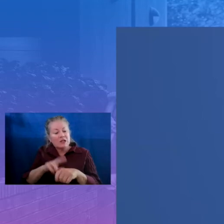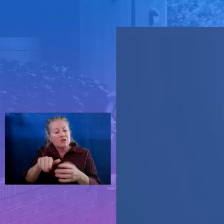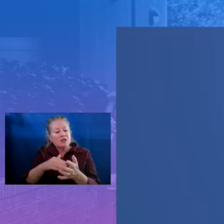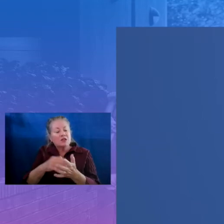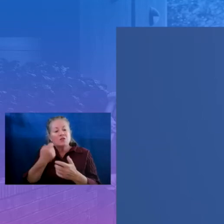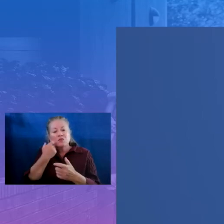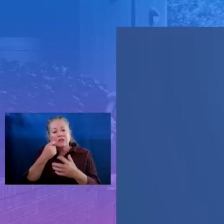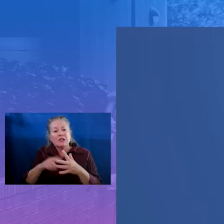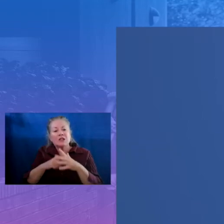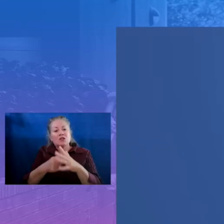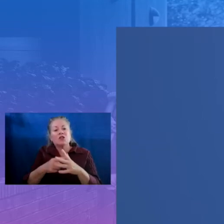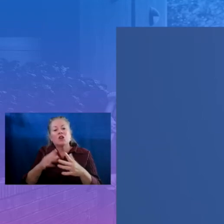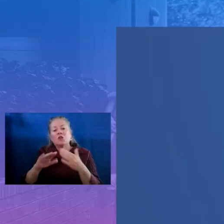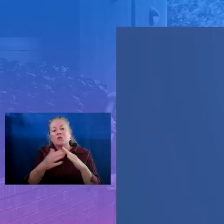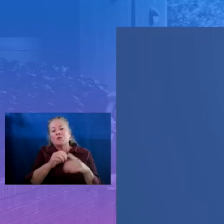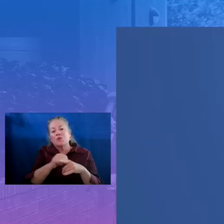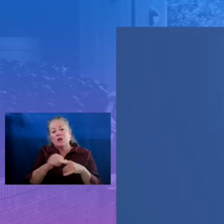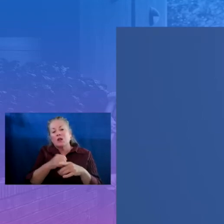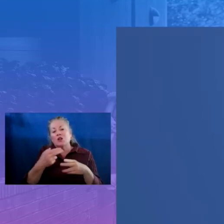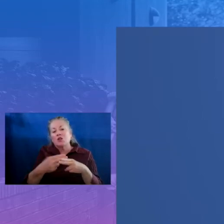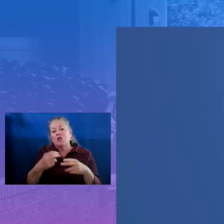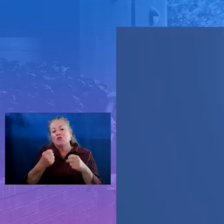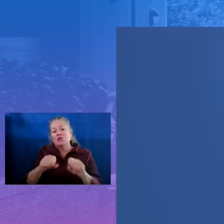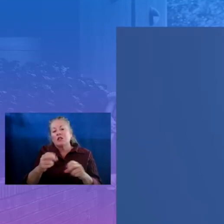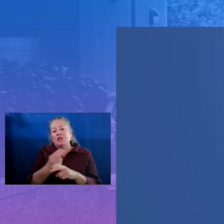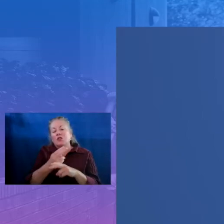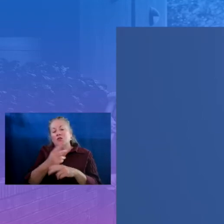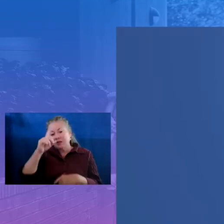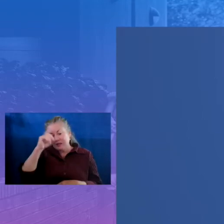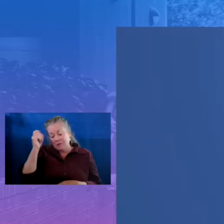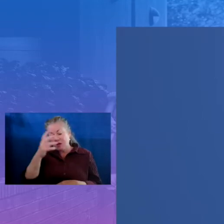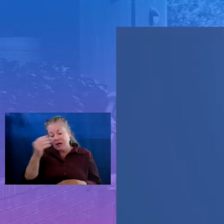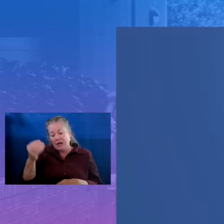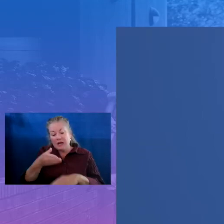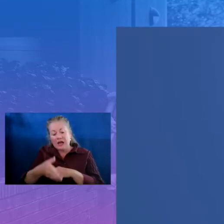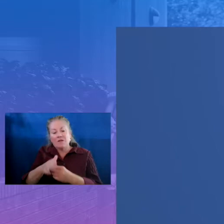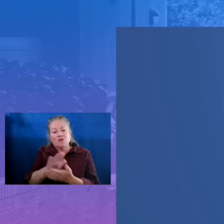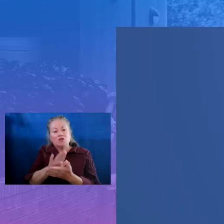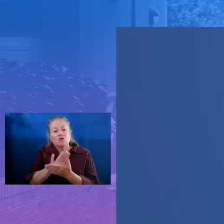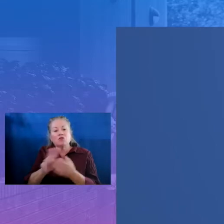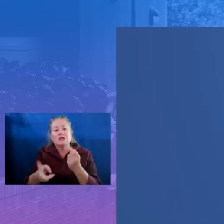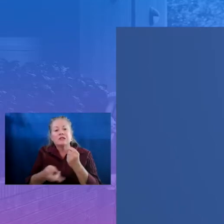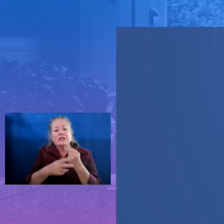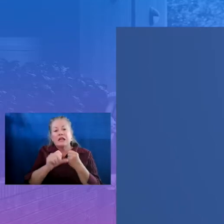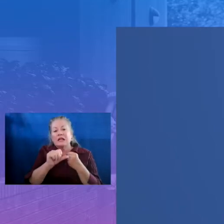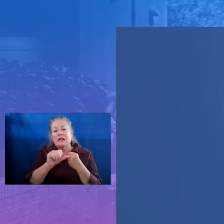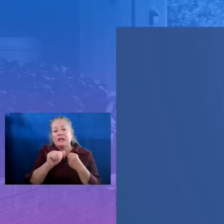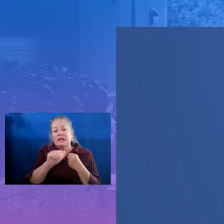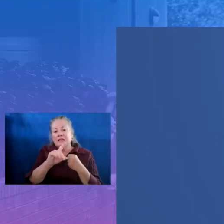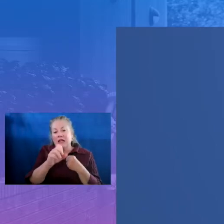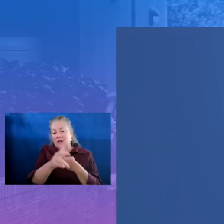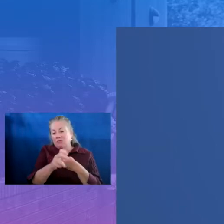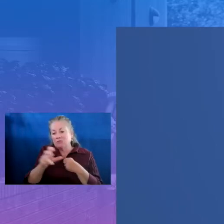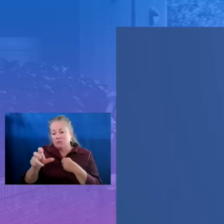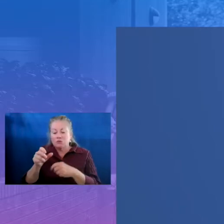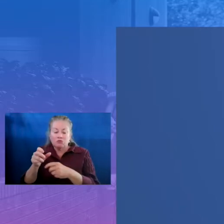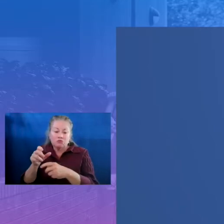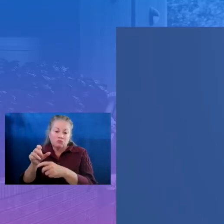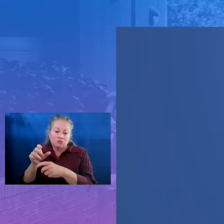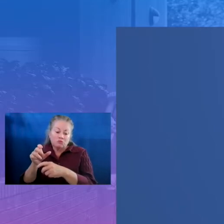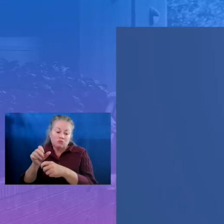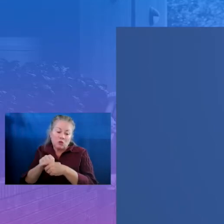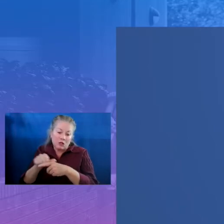the Strategic Use of Summer and Afterschool Set-Asides Community of Practice. In this community of practice, states are working together in teams